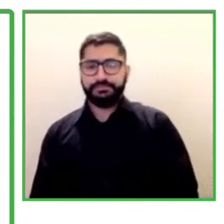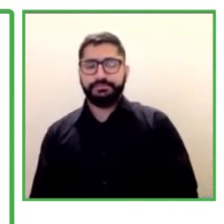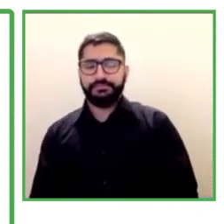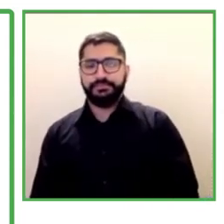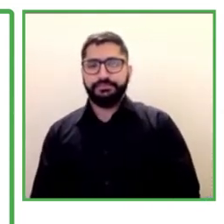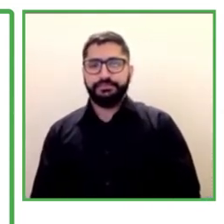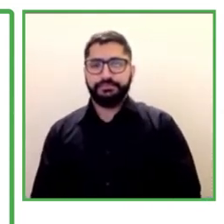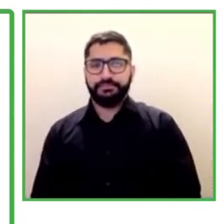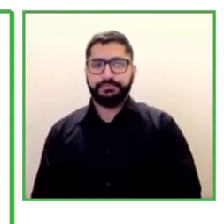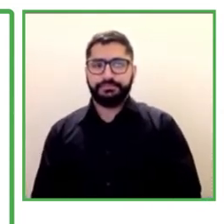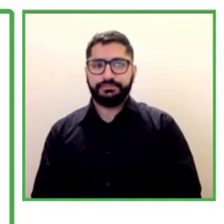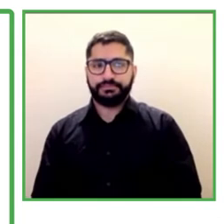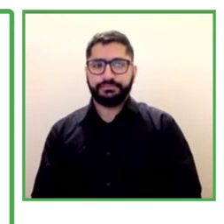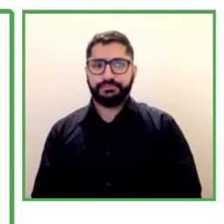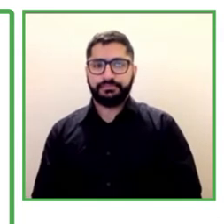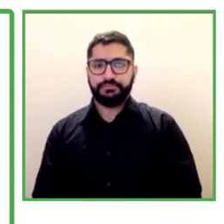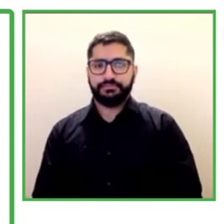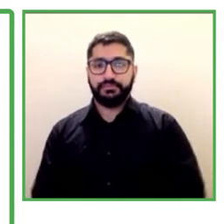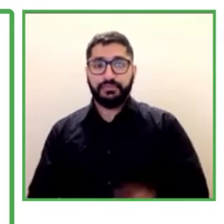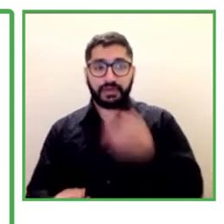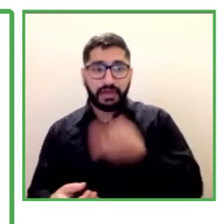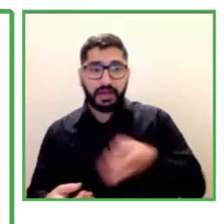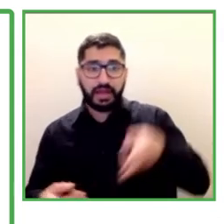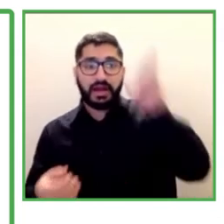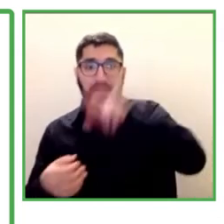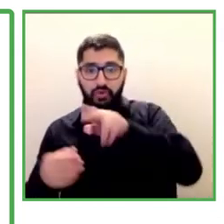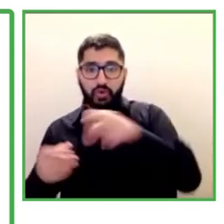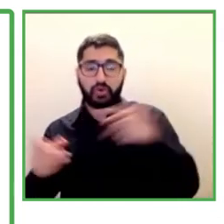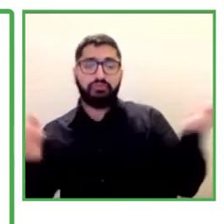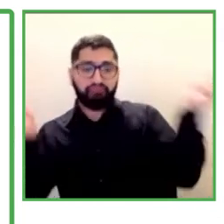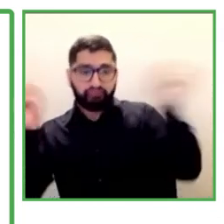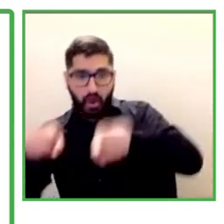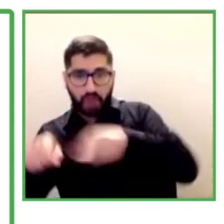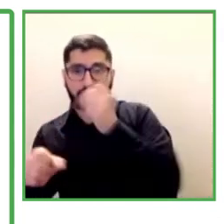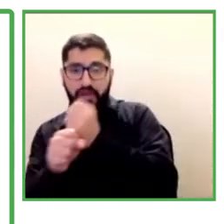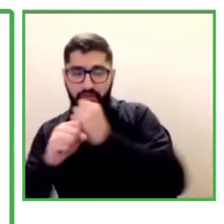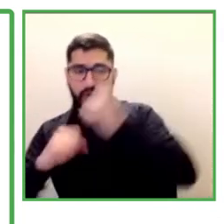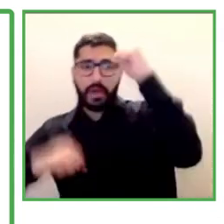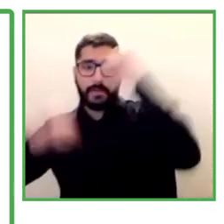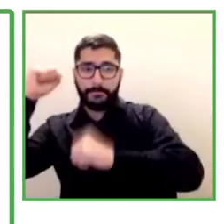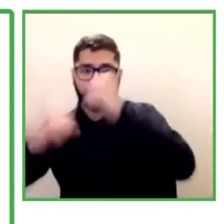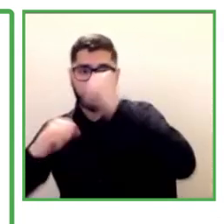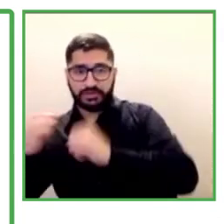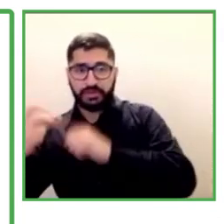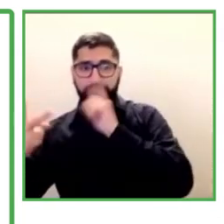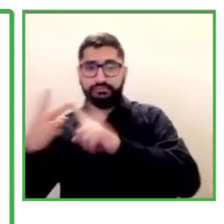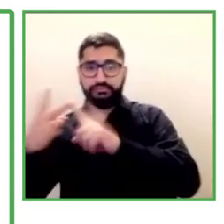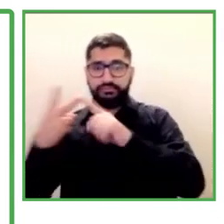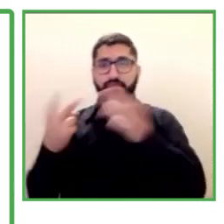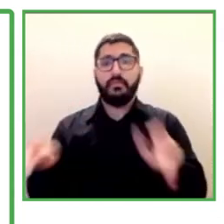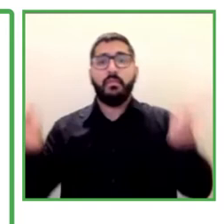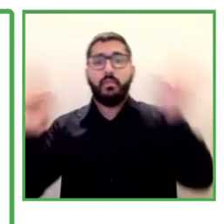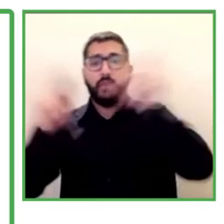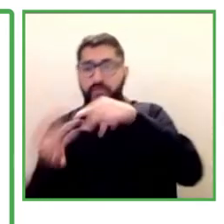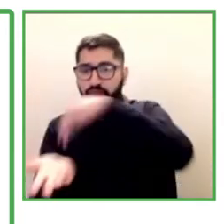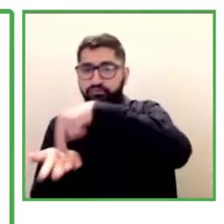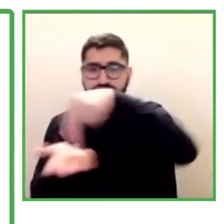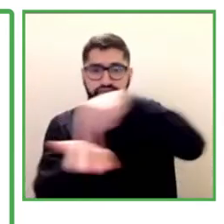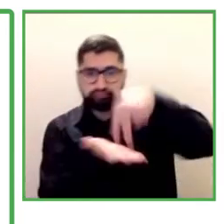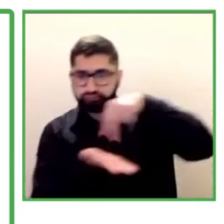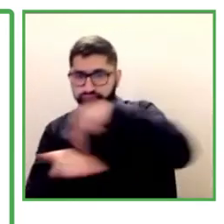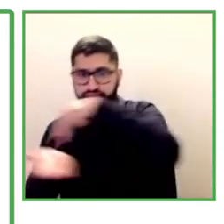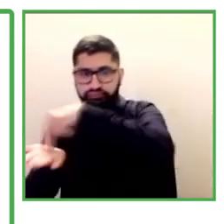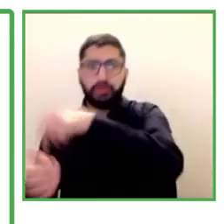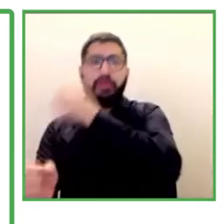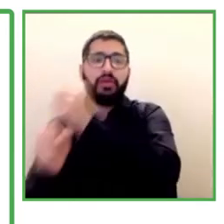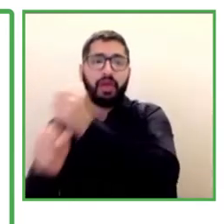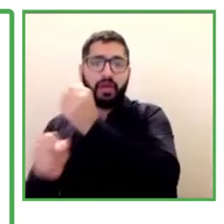their original company in their same work, relocation in the same organization in